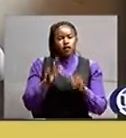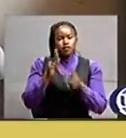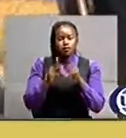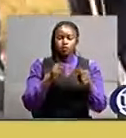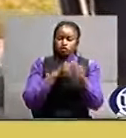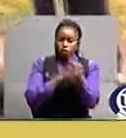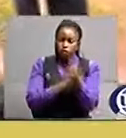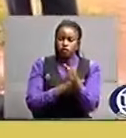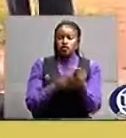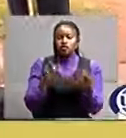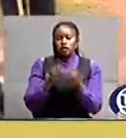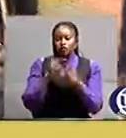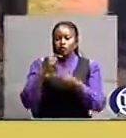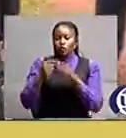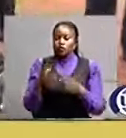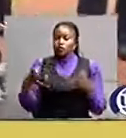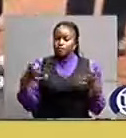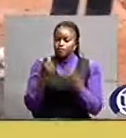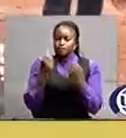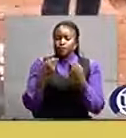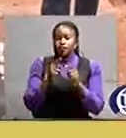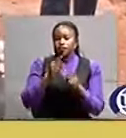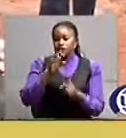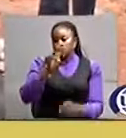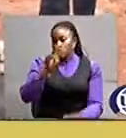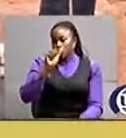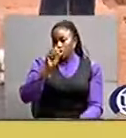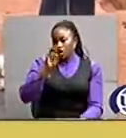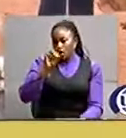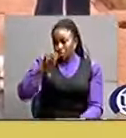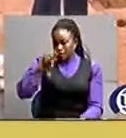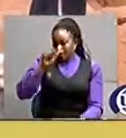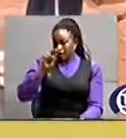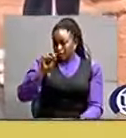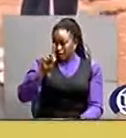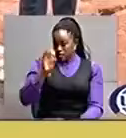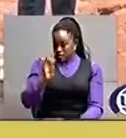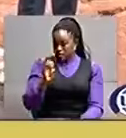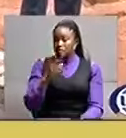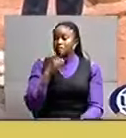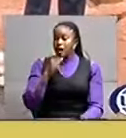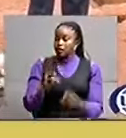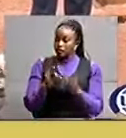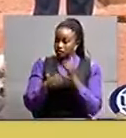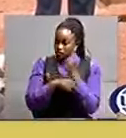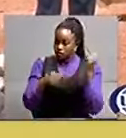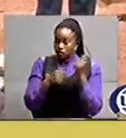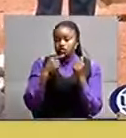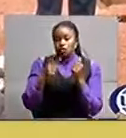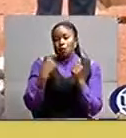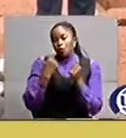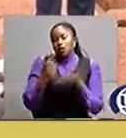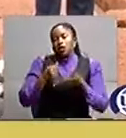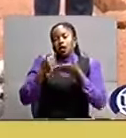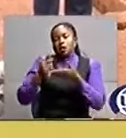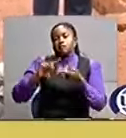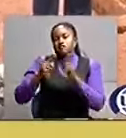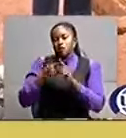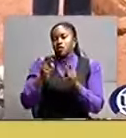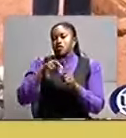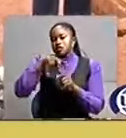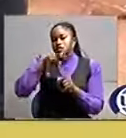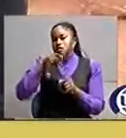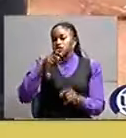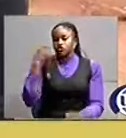guns however wampande juma says he was only helping his friend to transport the meat to ginger from namutumba